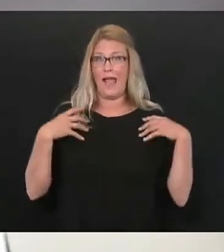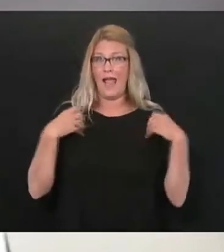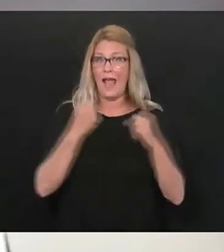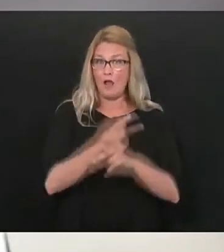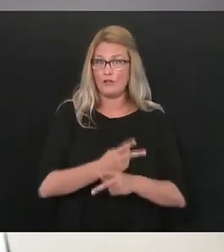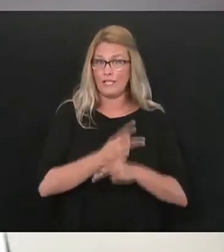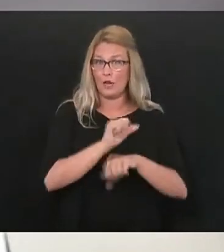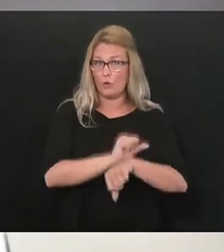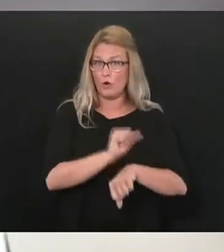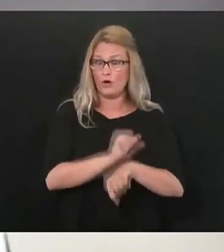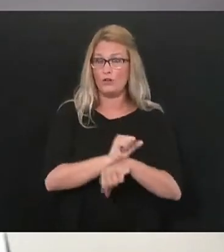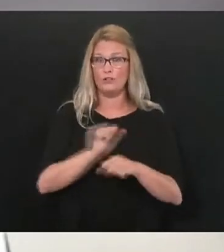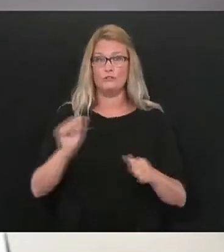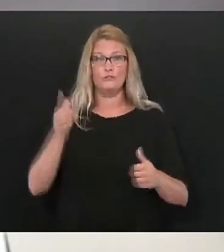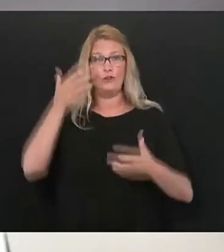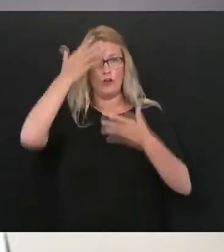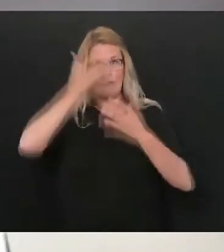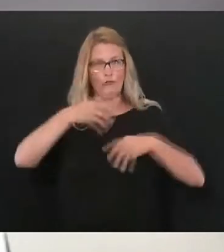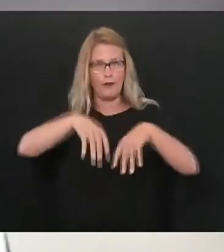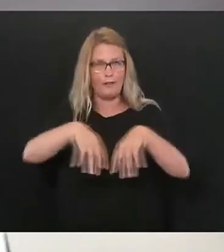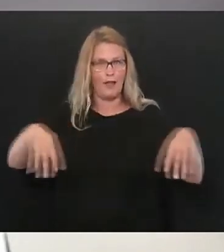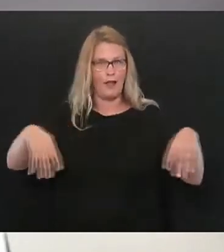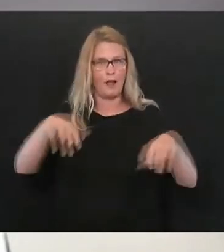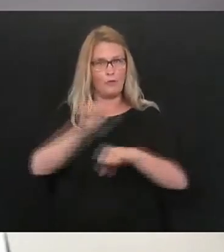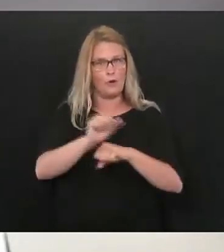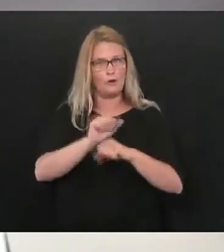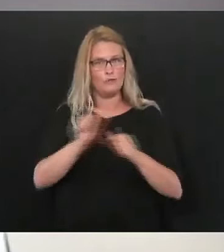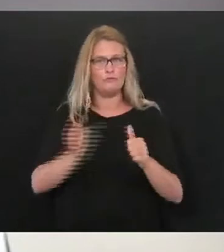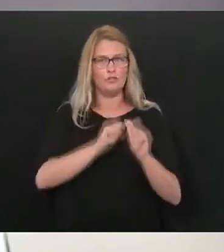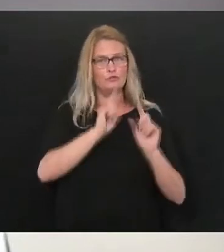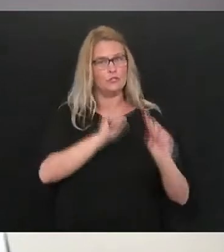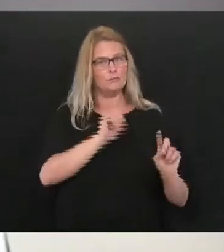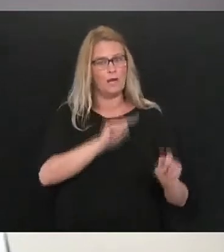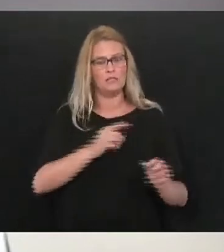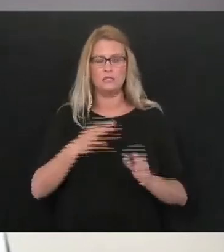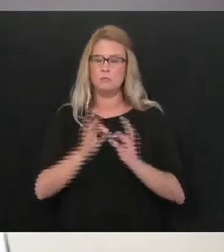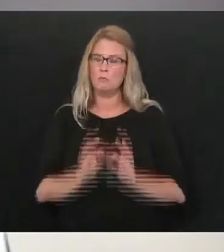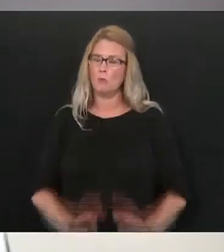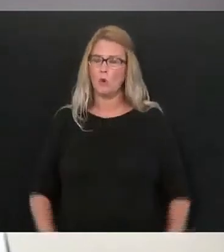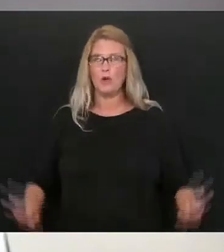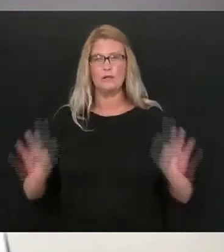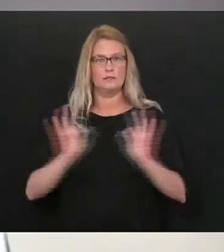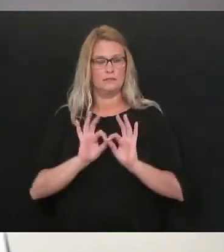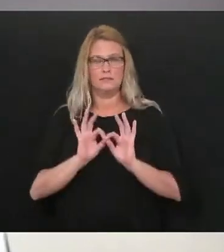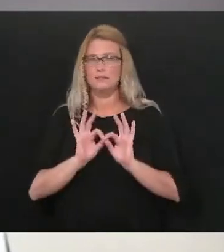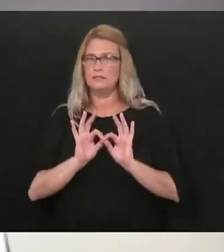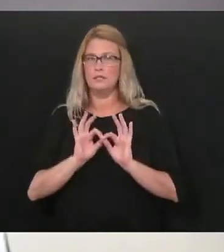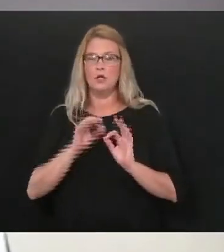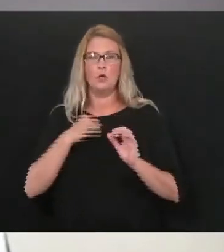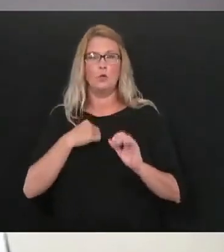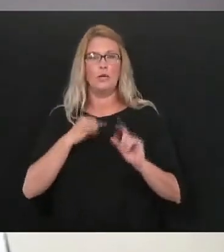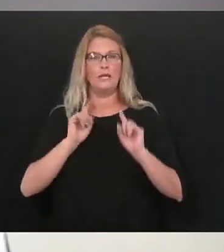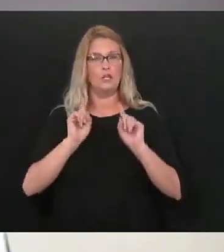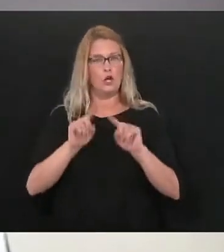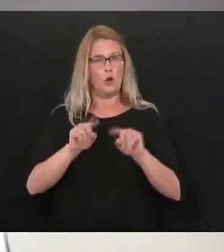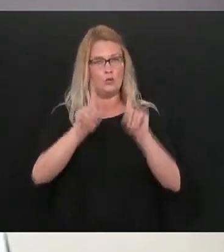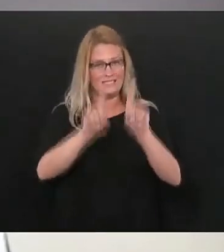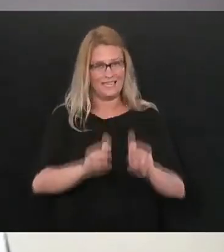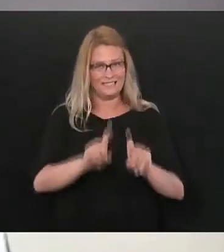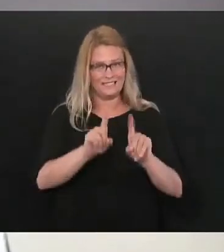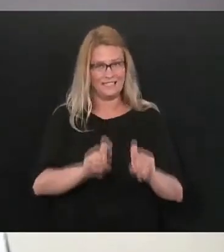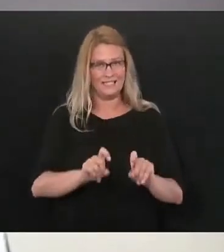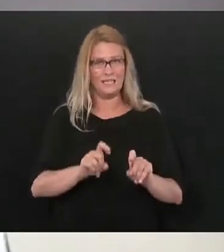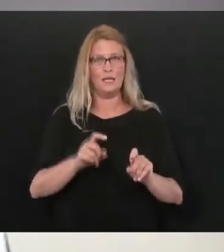responders on the front lines it's important that we continue to get and seek testing and that we continue to